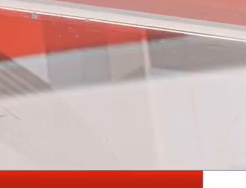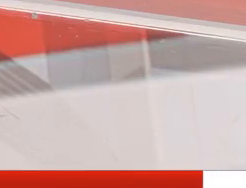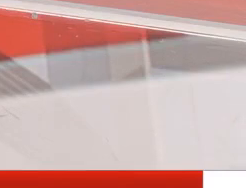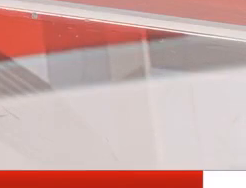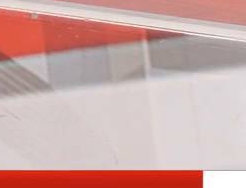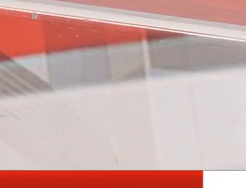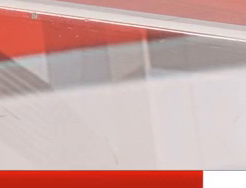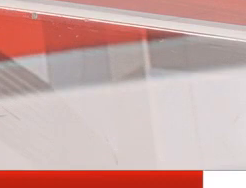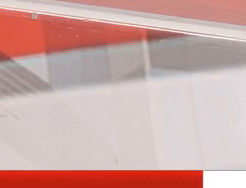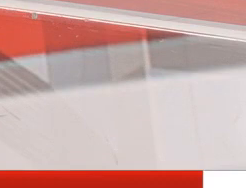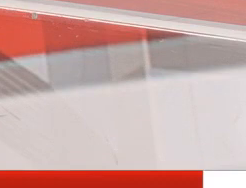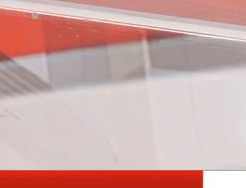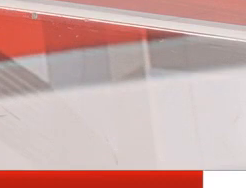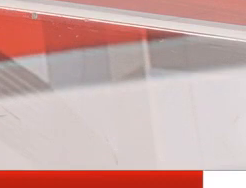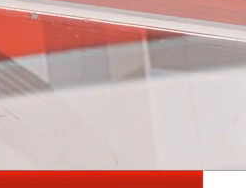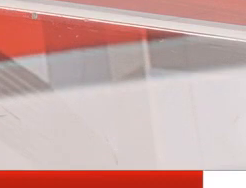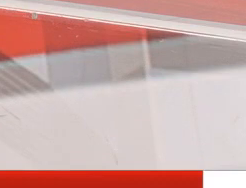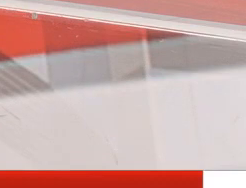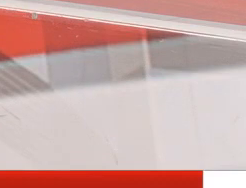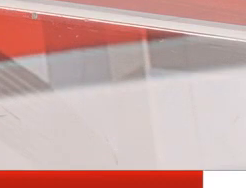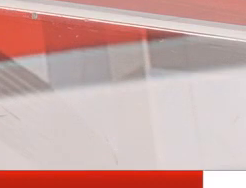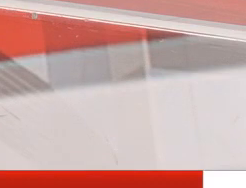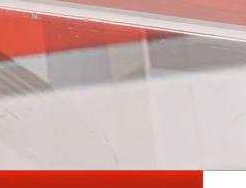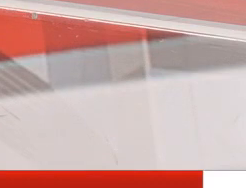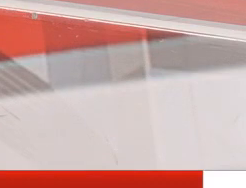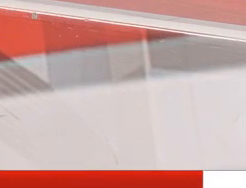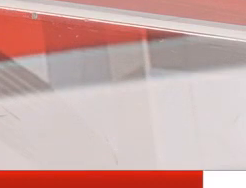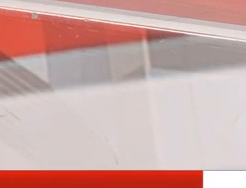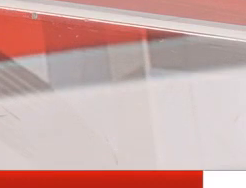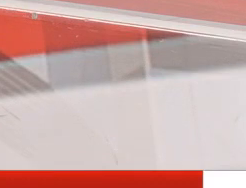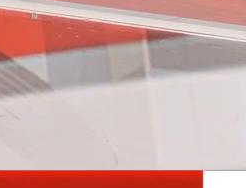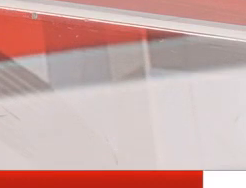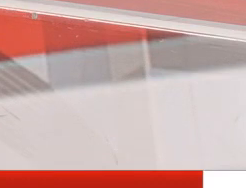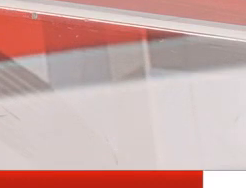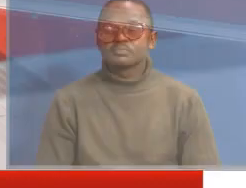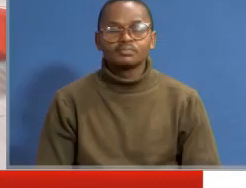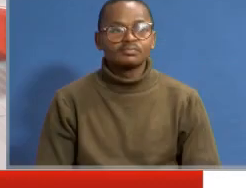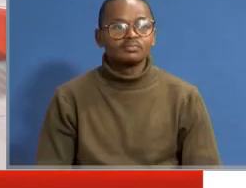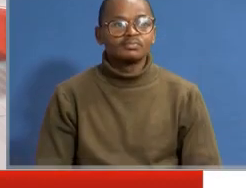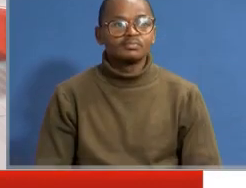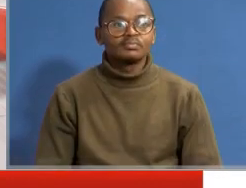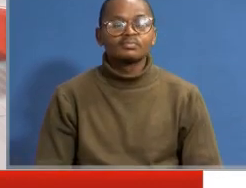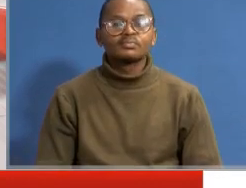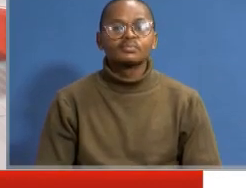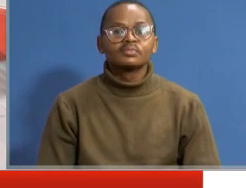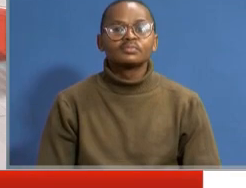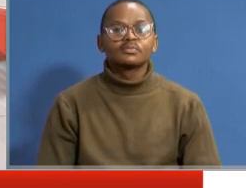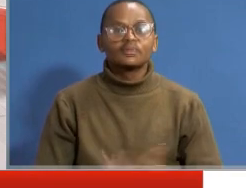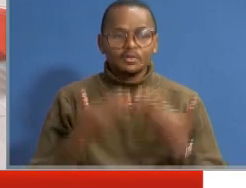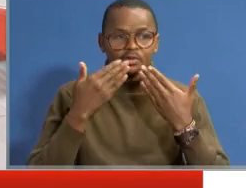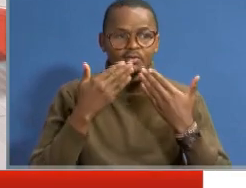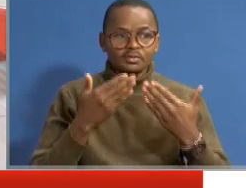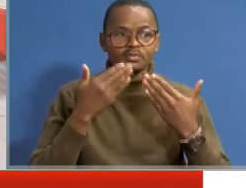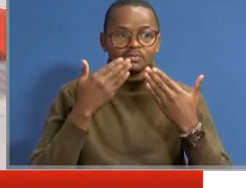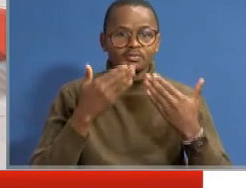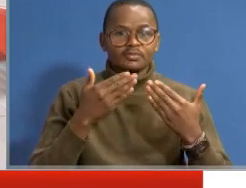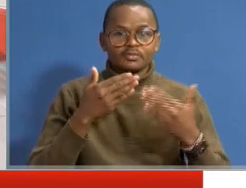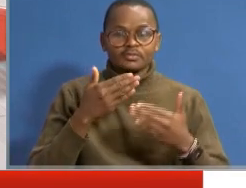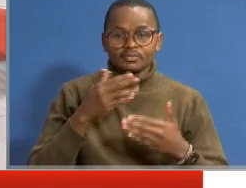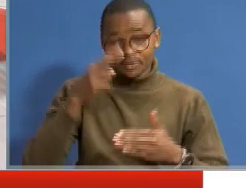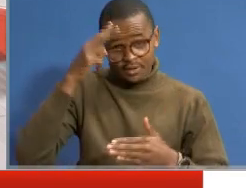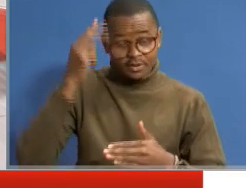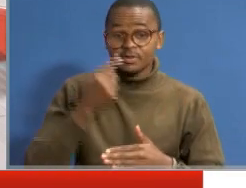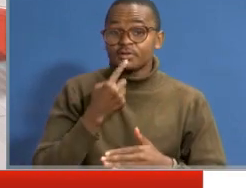some of the daily obstacles that you face moving around. Okay, thank you. Let me say this with Vincent.